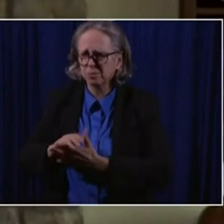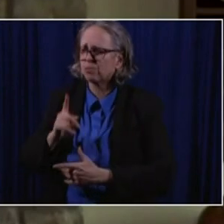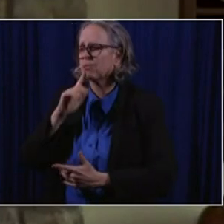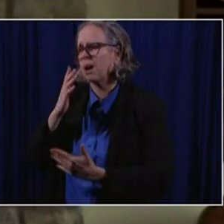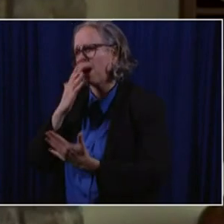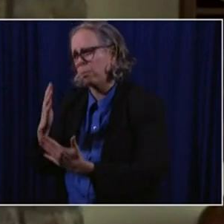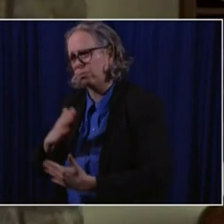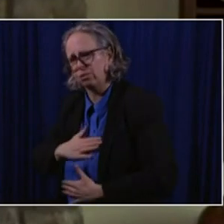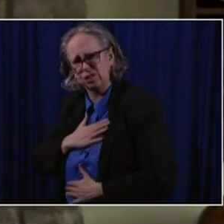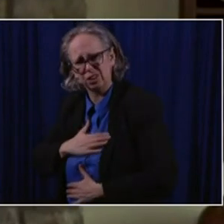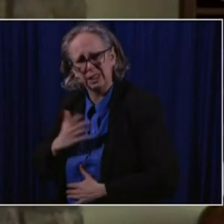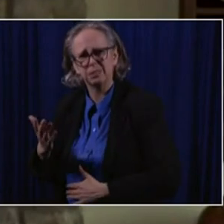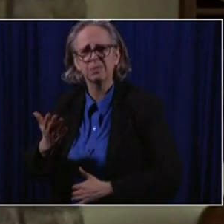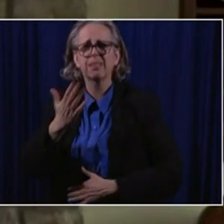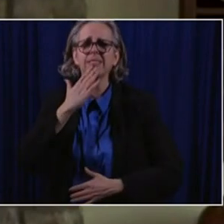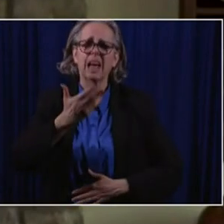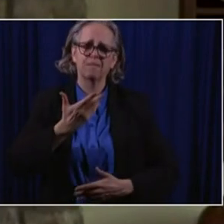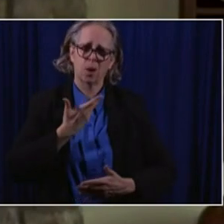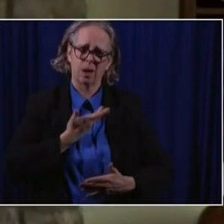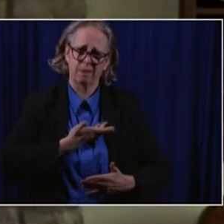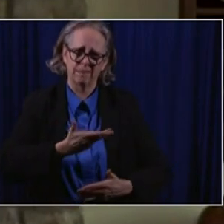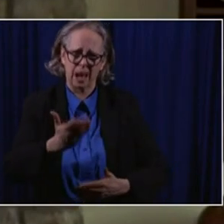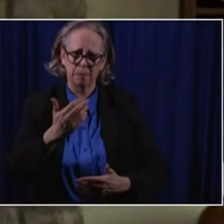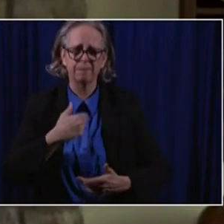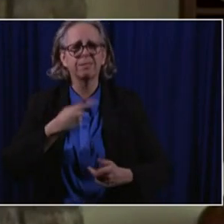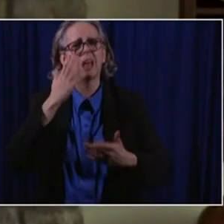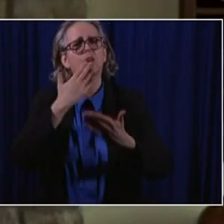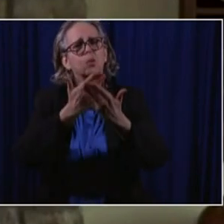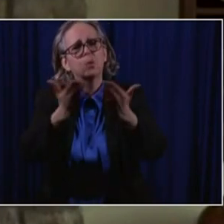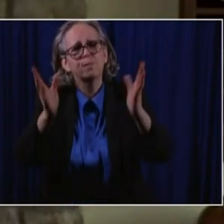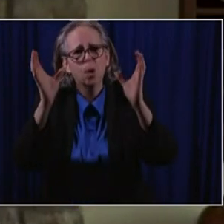Well, thank you for having me and listening to our story. Thank you.